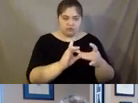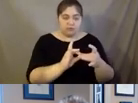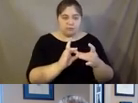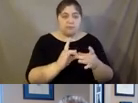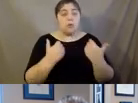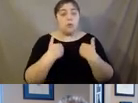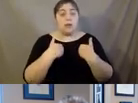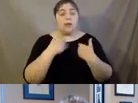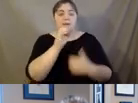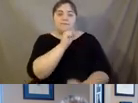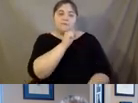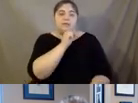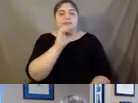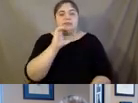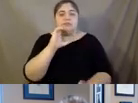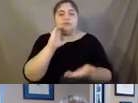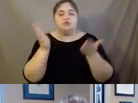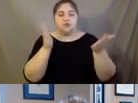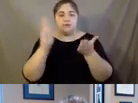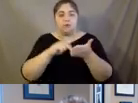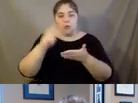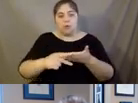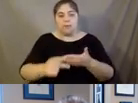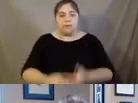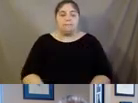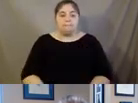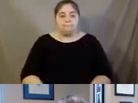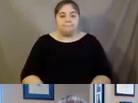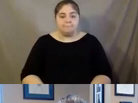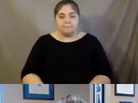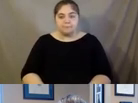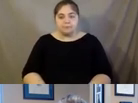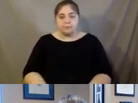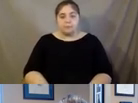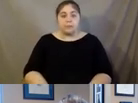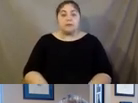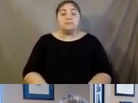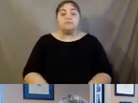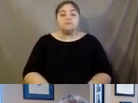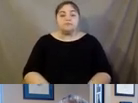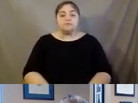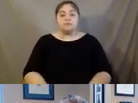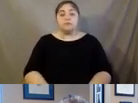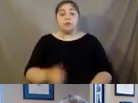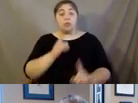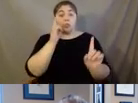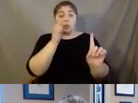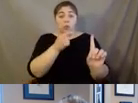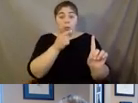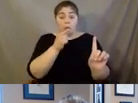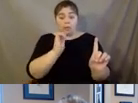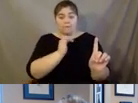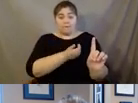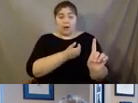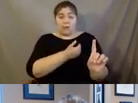have our senior services programming. You can go to the next slide. And our C the, the goal or the mission of our senior